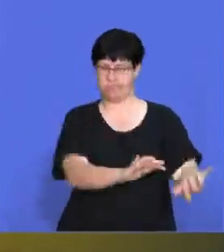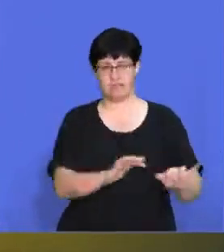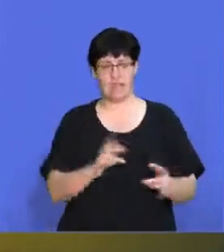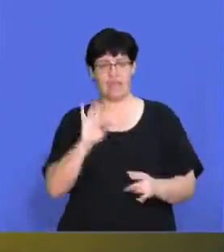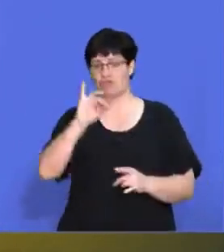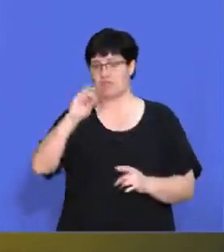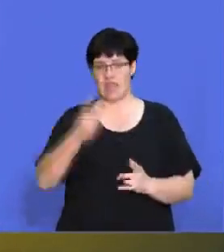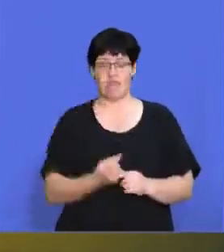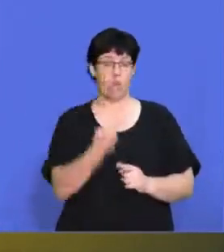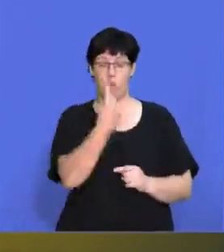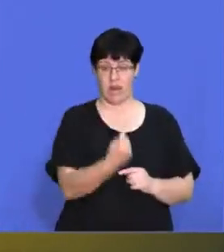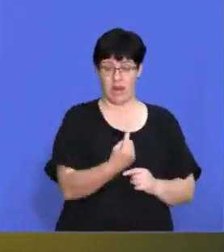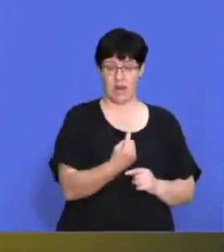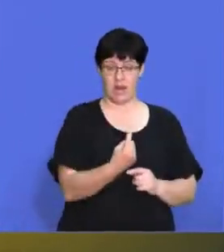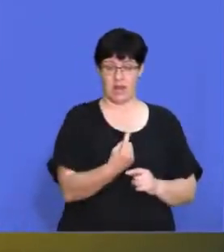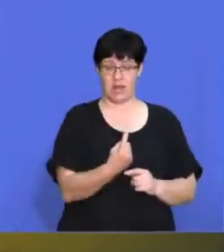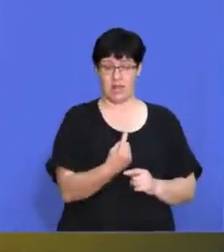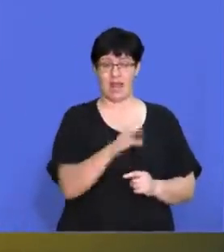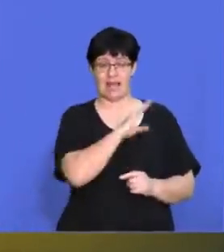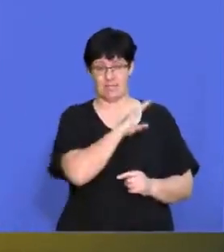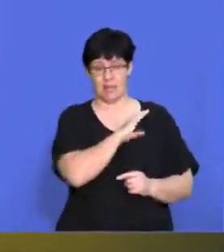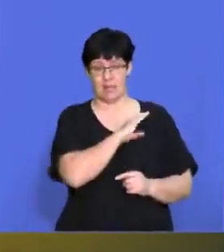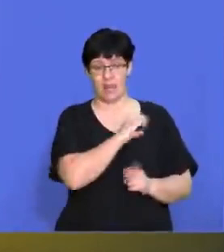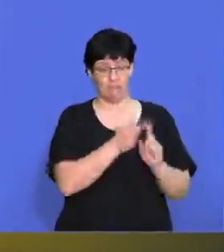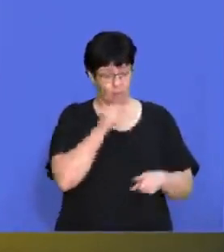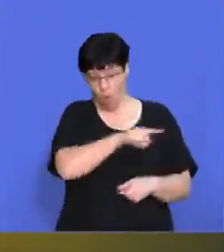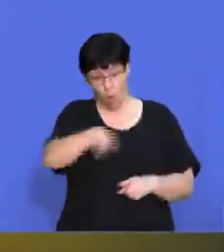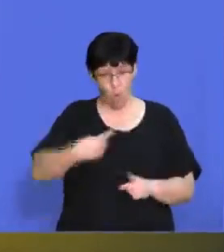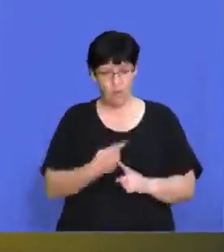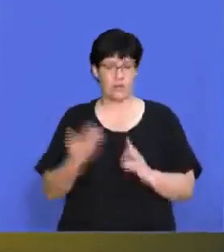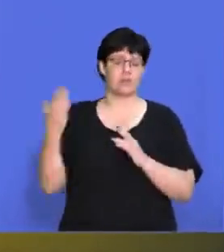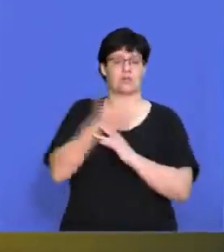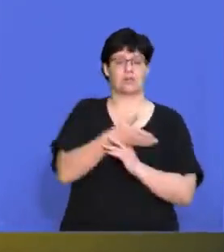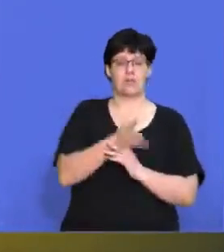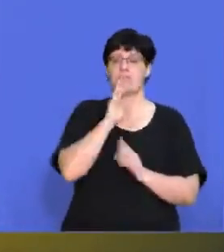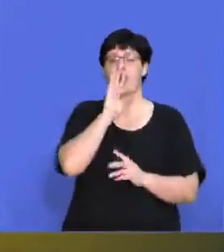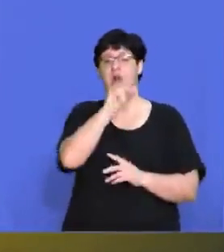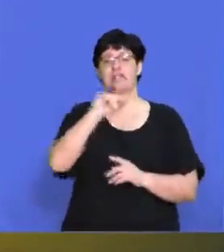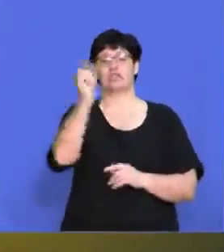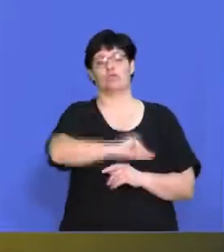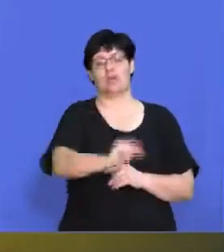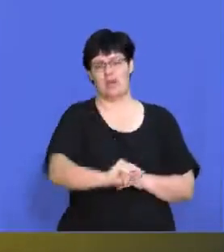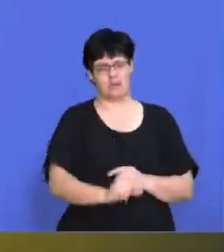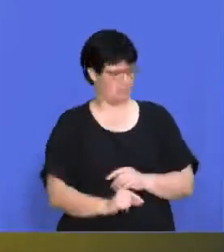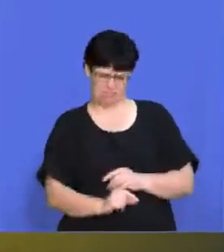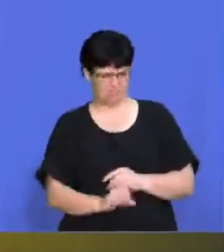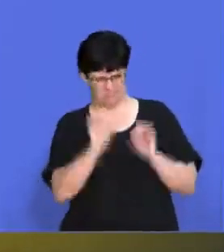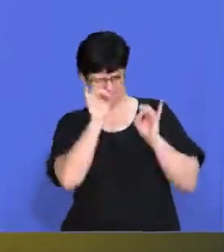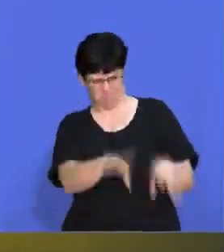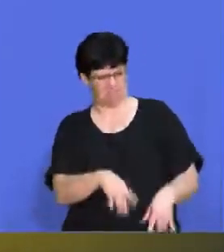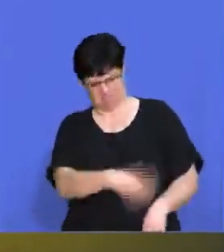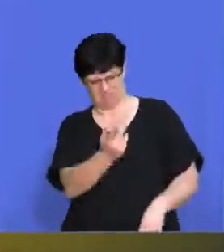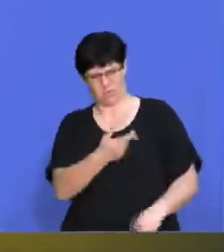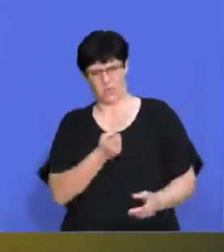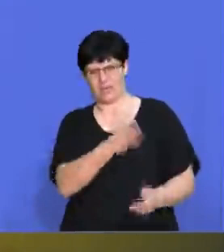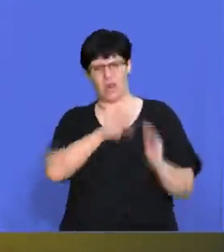customer out of those millions goes in there to ask for a cheaper price, they're not going to give them that lower price